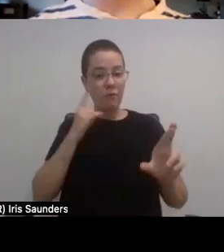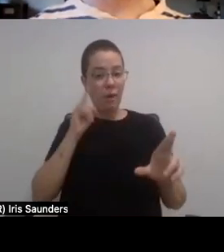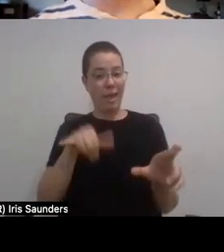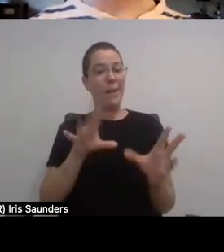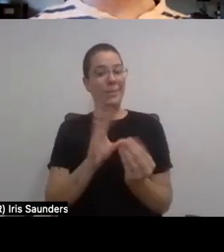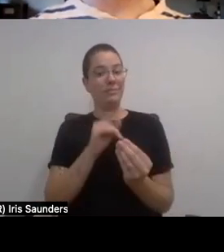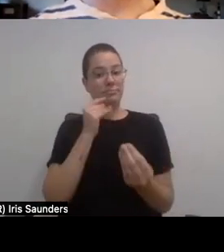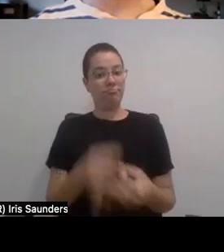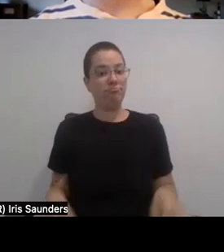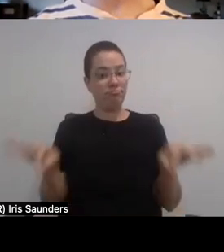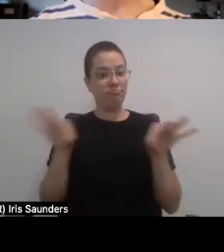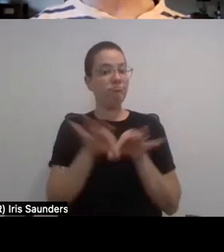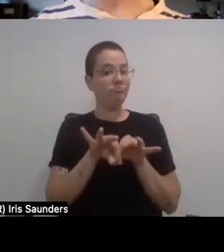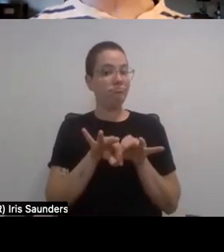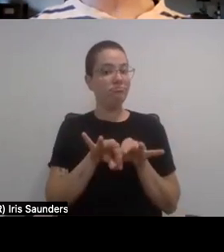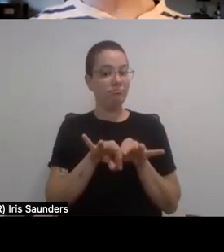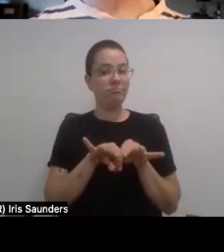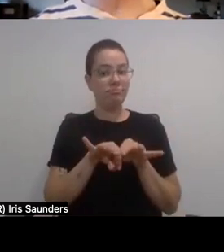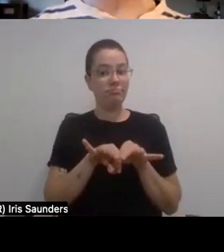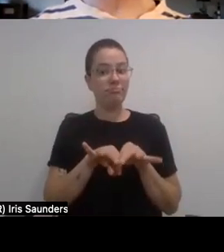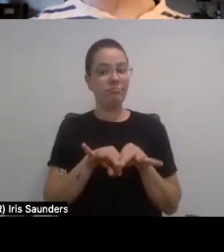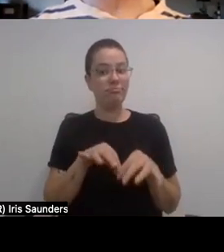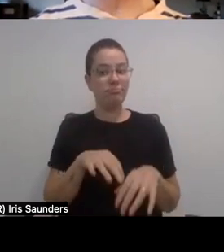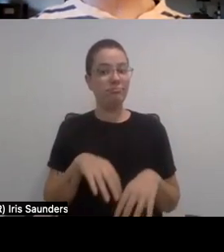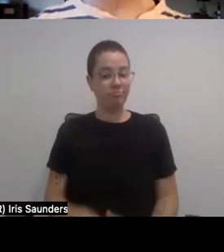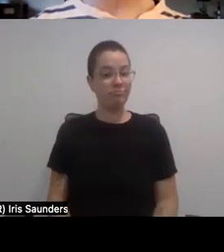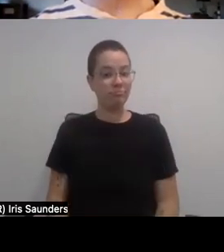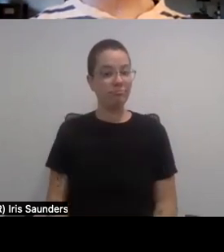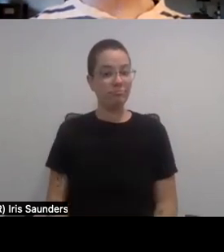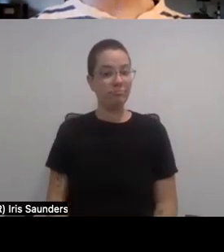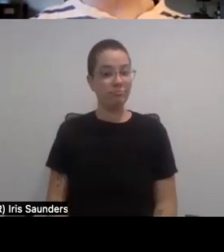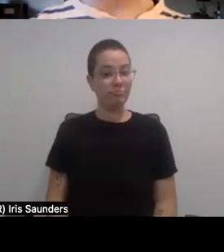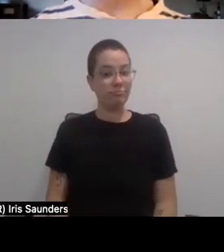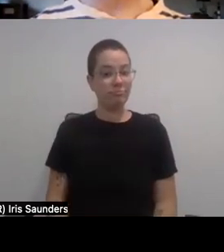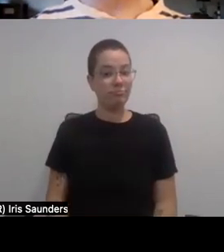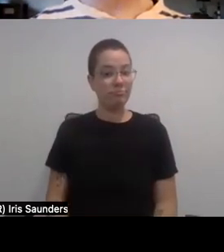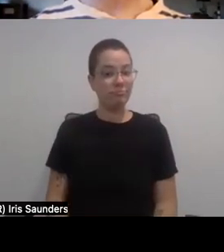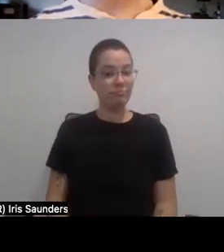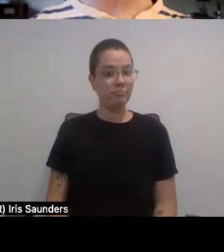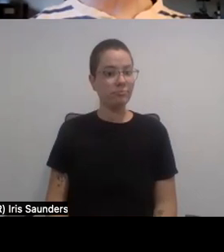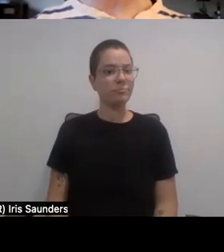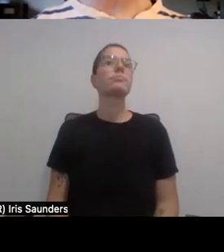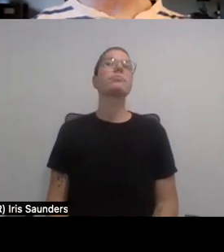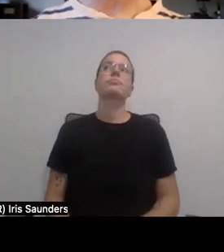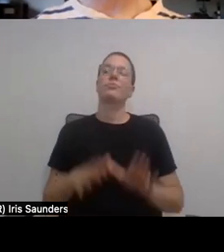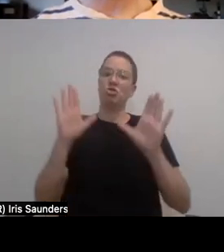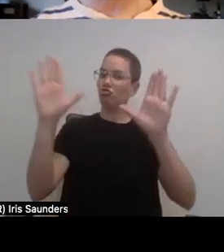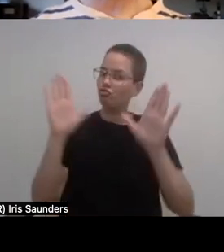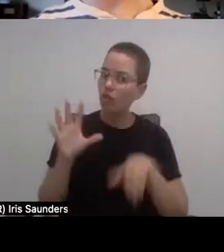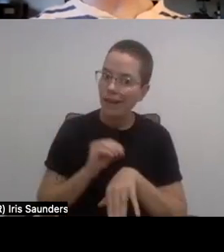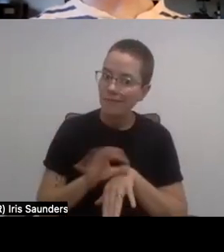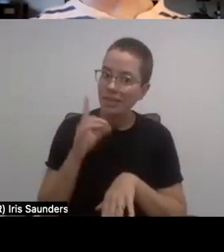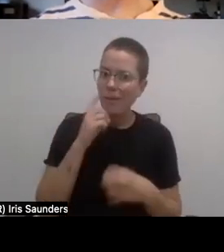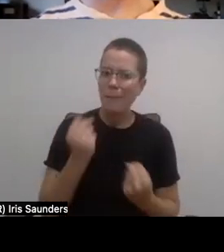is, I've seen people get a lot, you know, advantage. That is great advice for so many